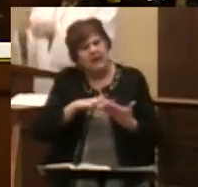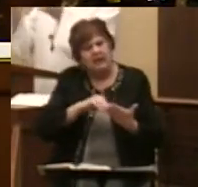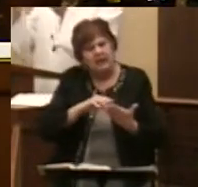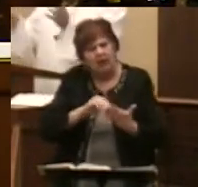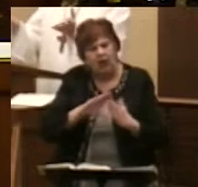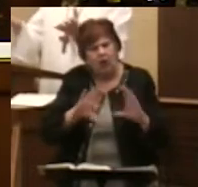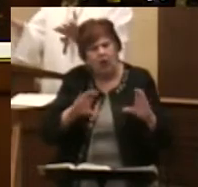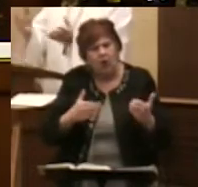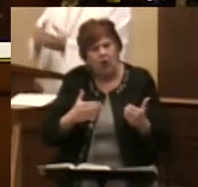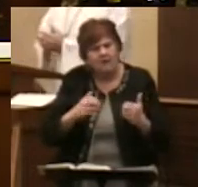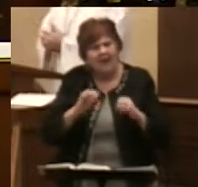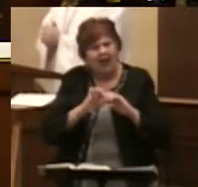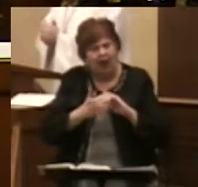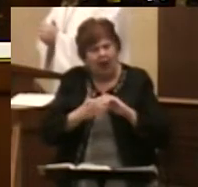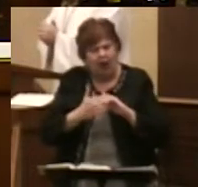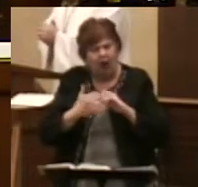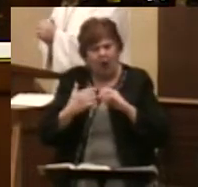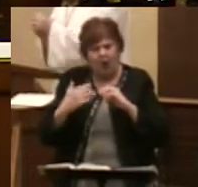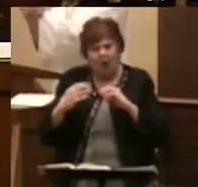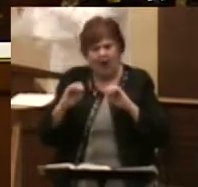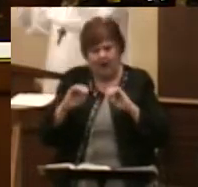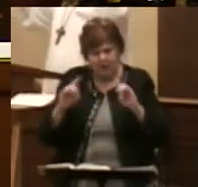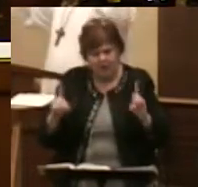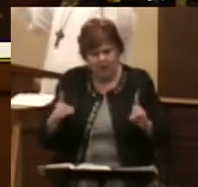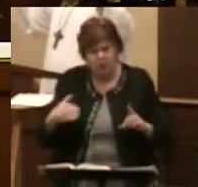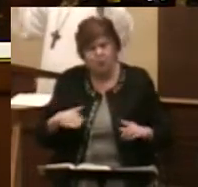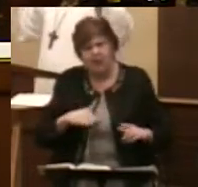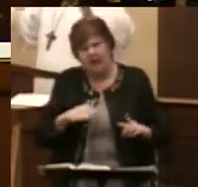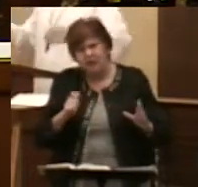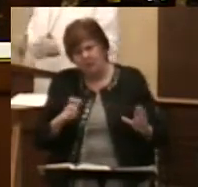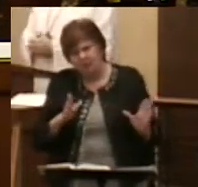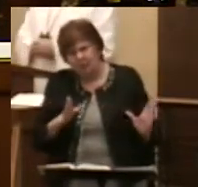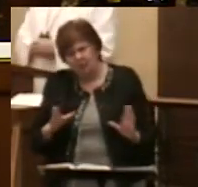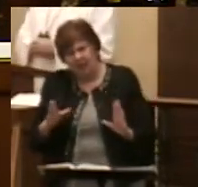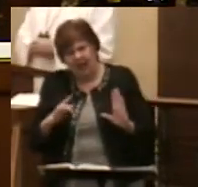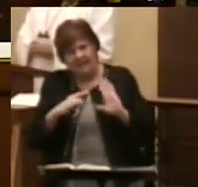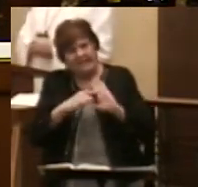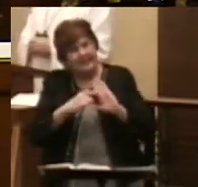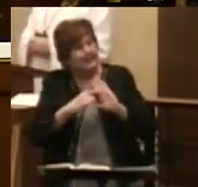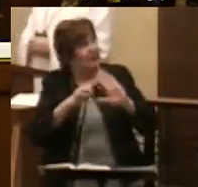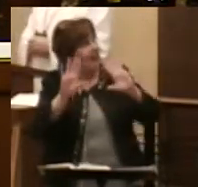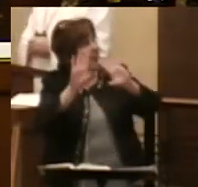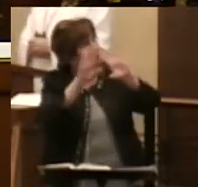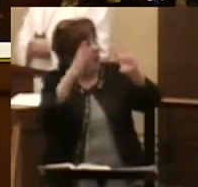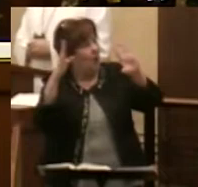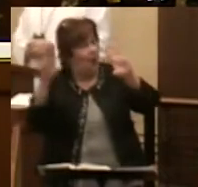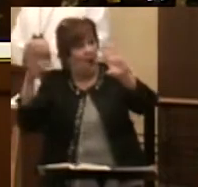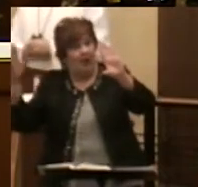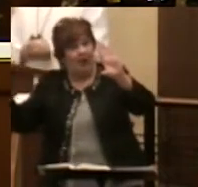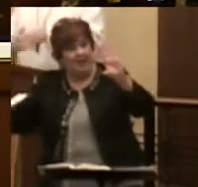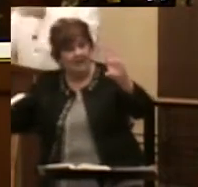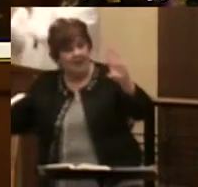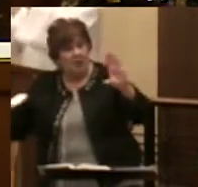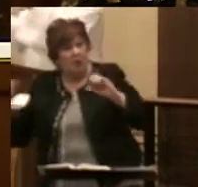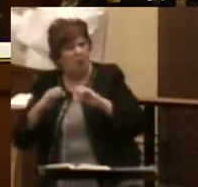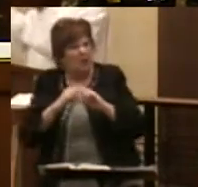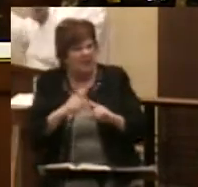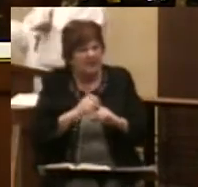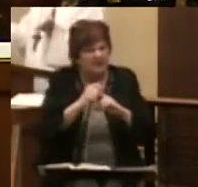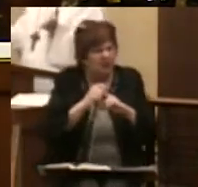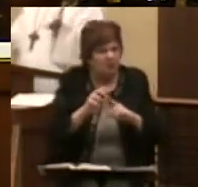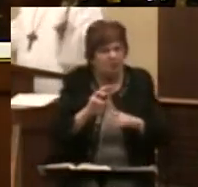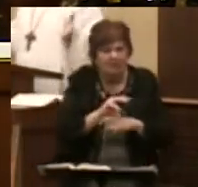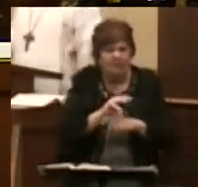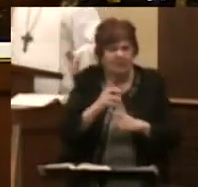One of the assignments for this class was to prepare a display board advertising a special ministry. It could be a ministry